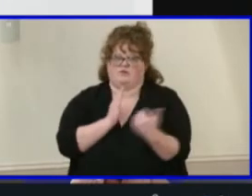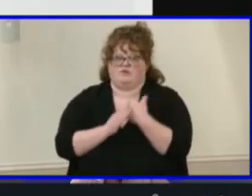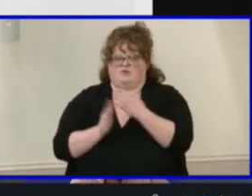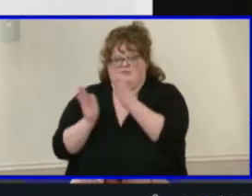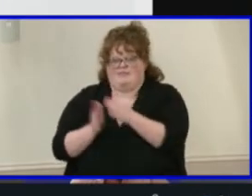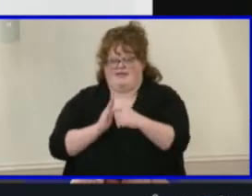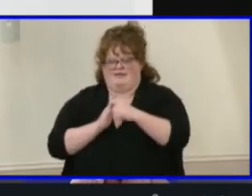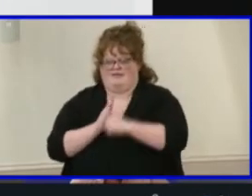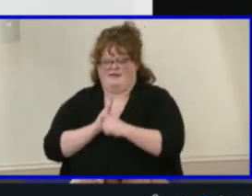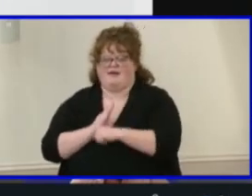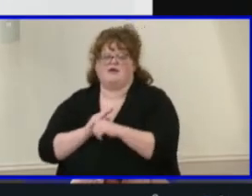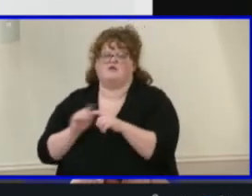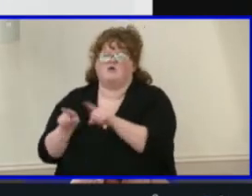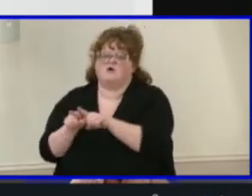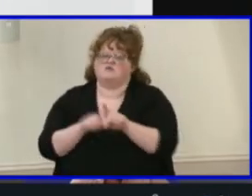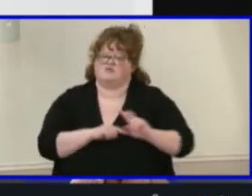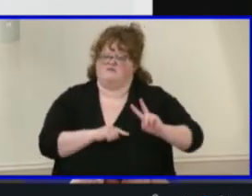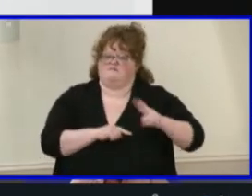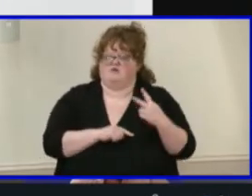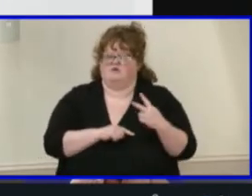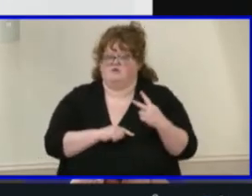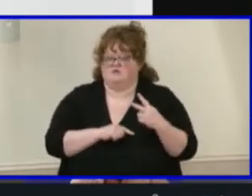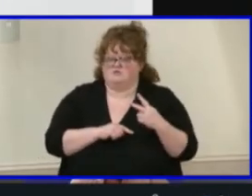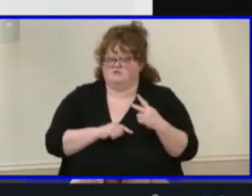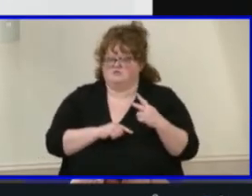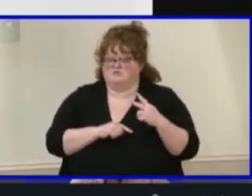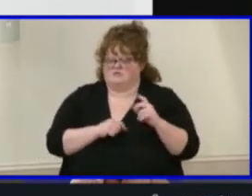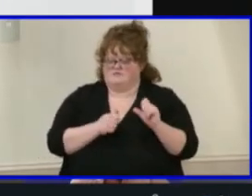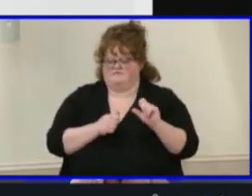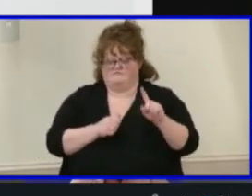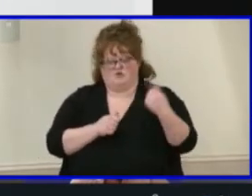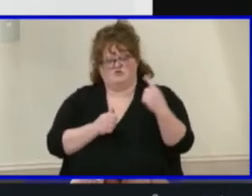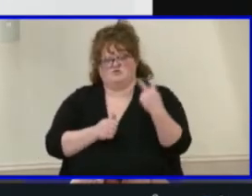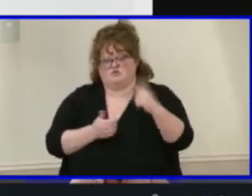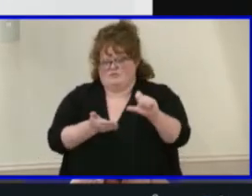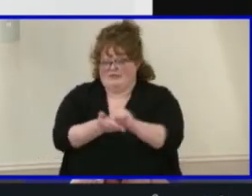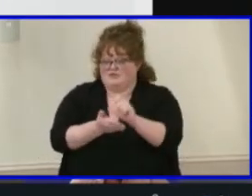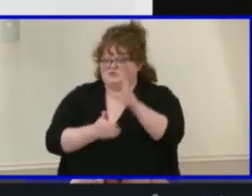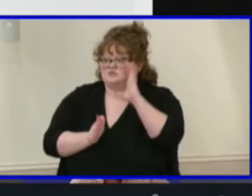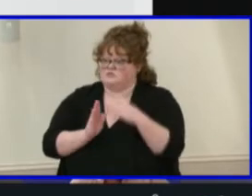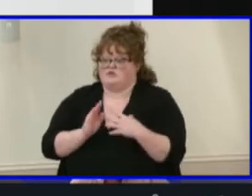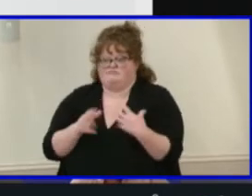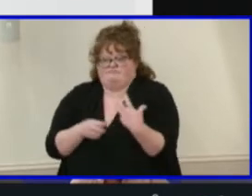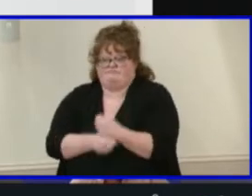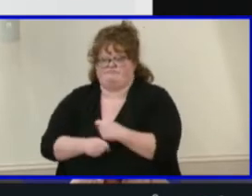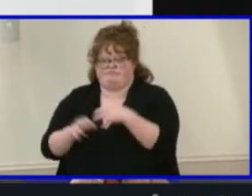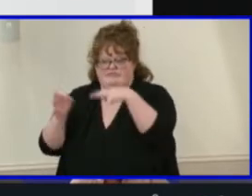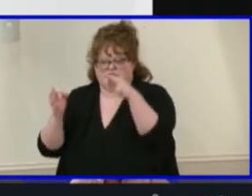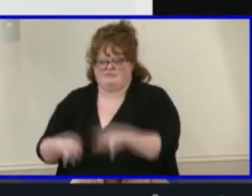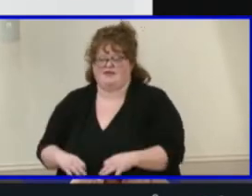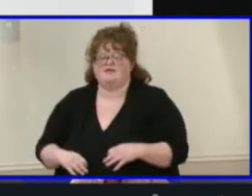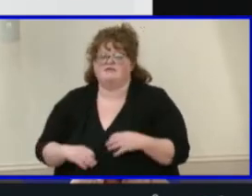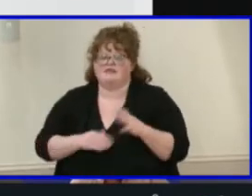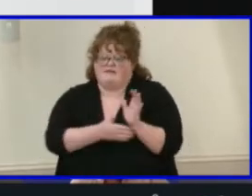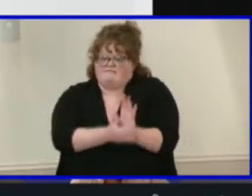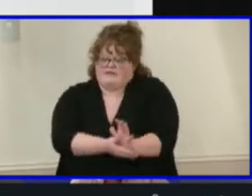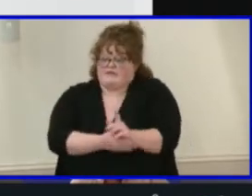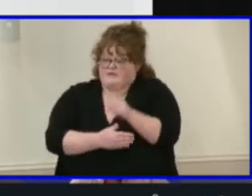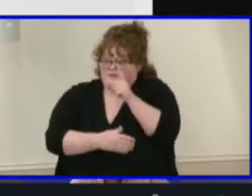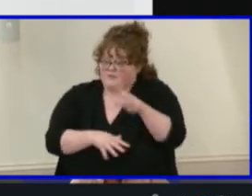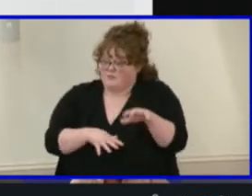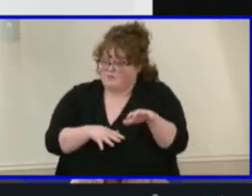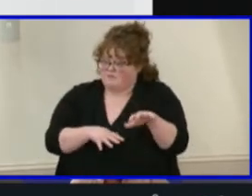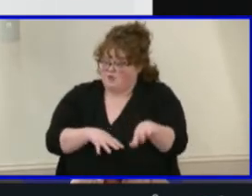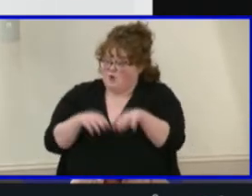first two pages of the executive summary provided. This video is hosted by two of our very own students from the Center for Communications